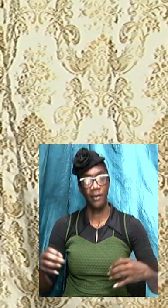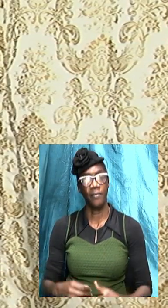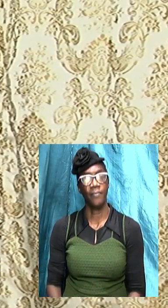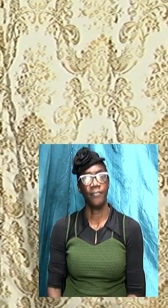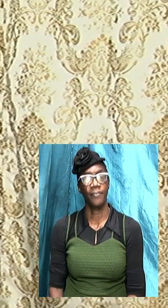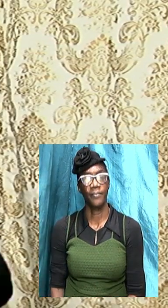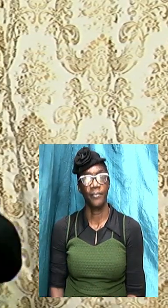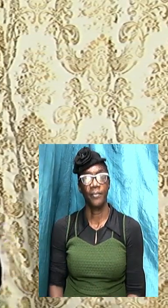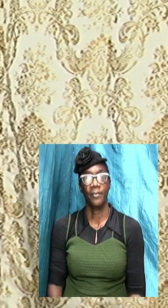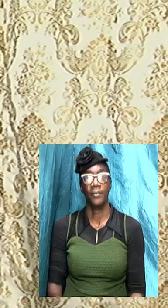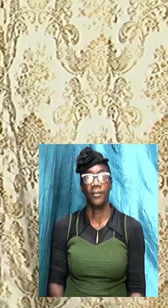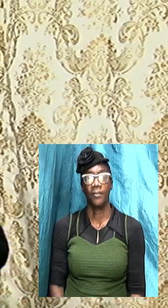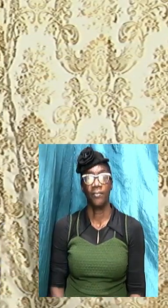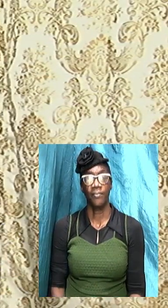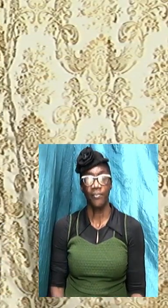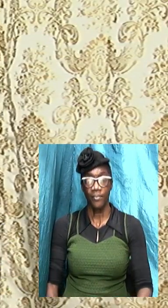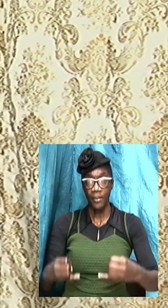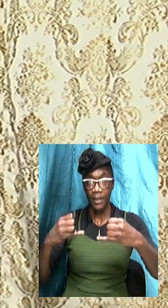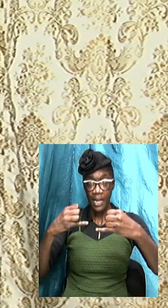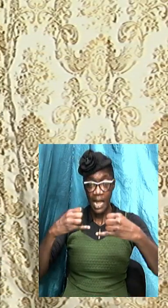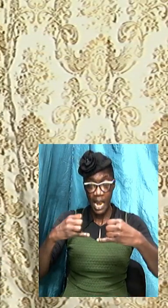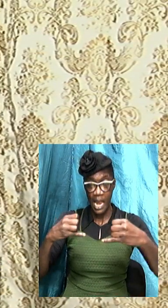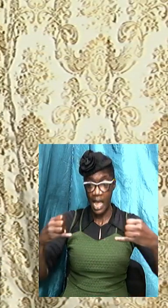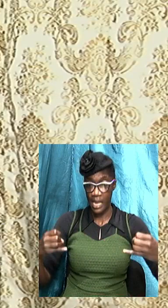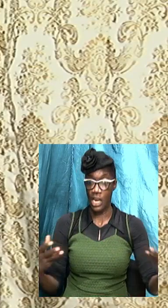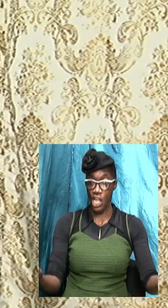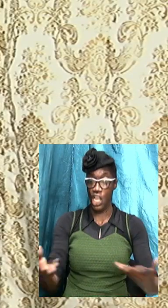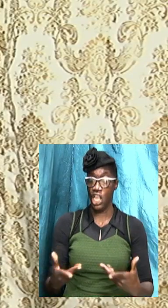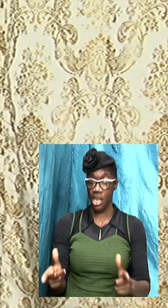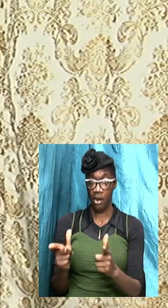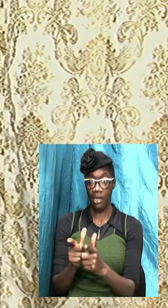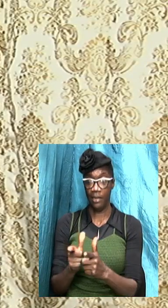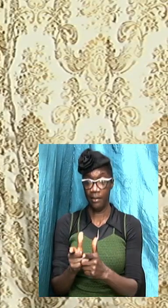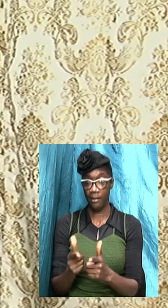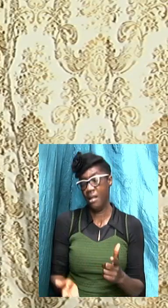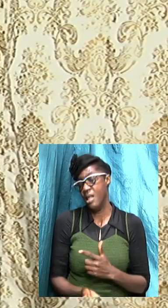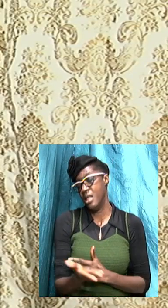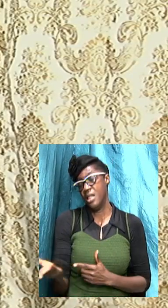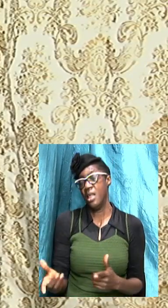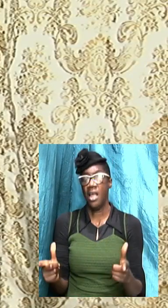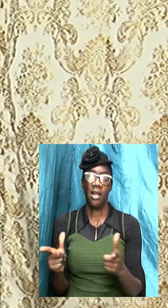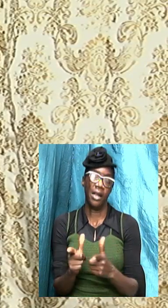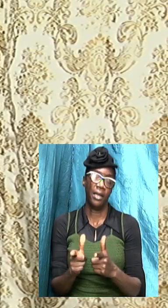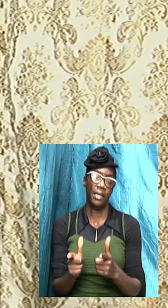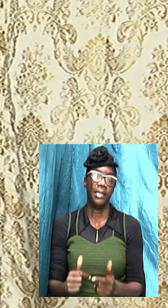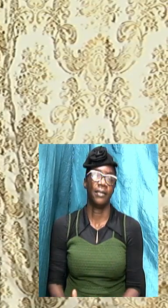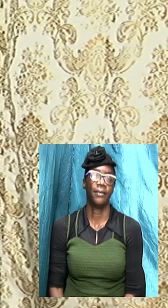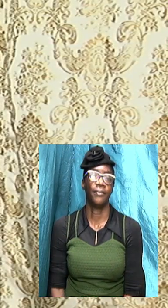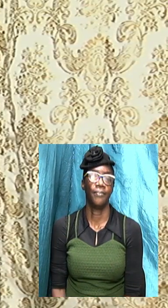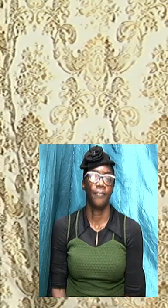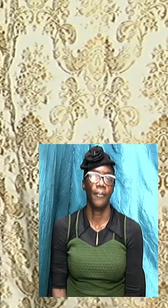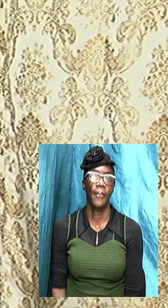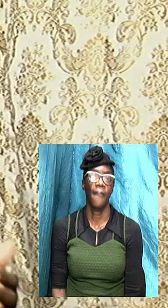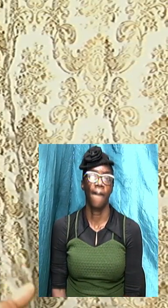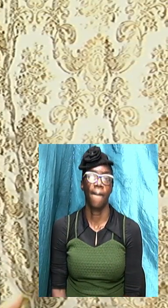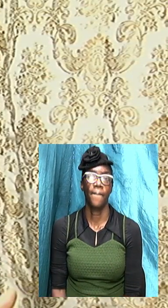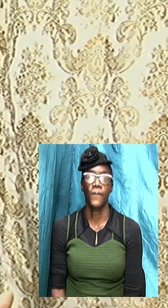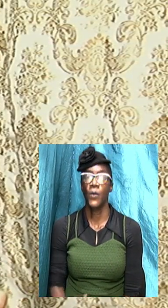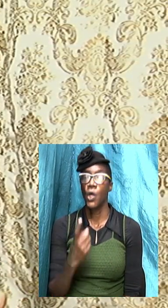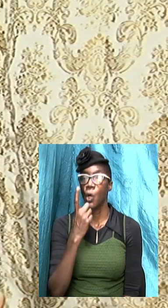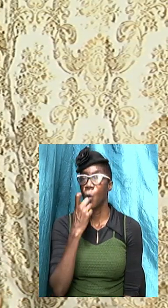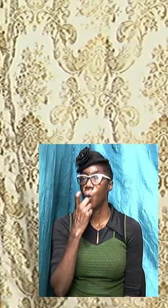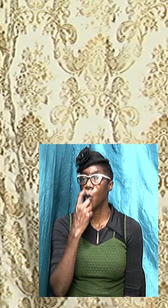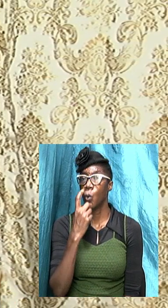and then the Bible says line up on line here a little and dear a little who